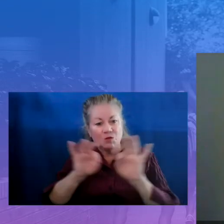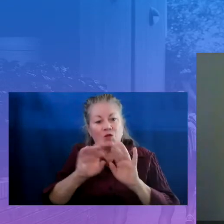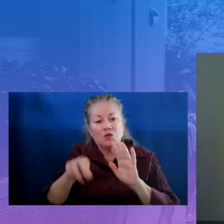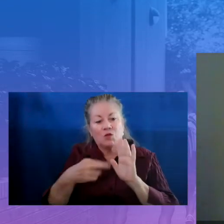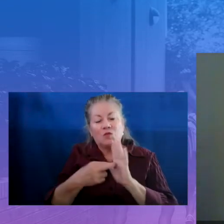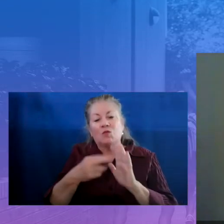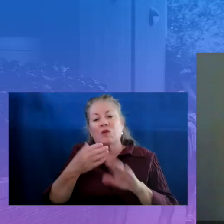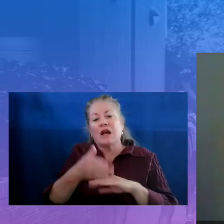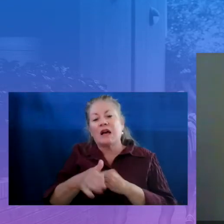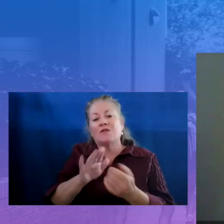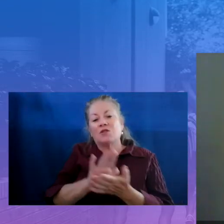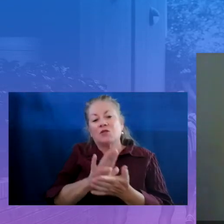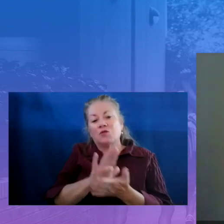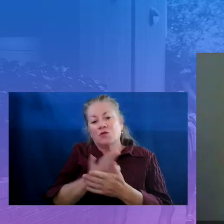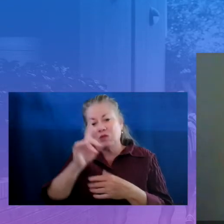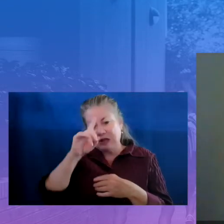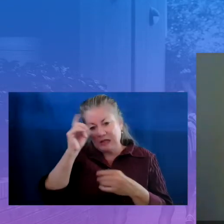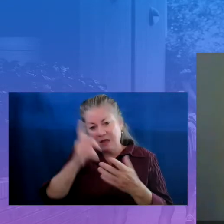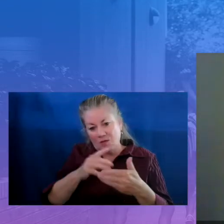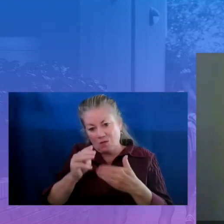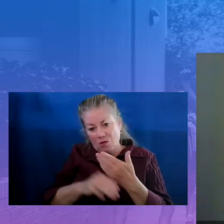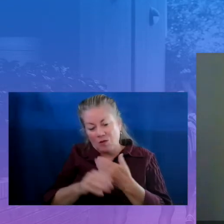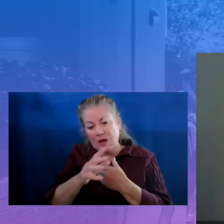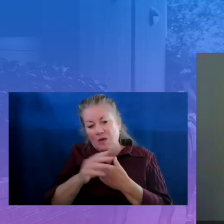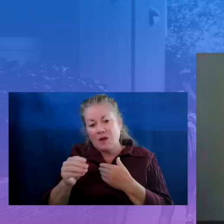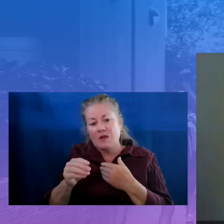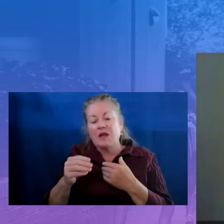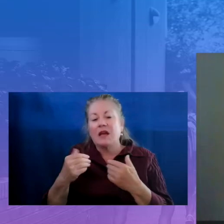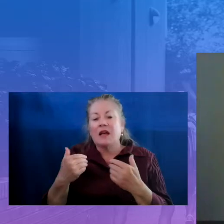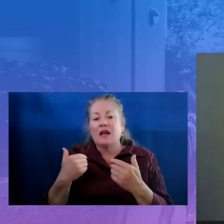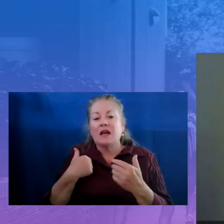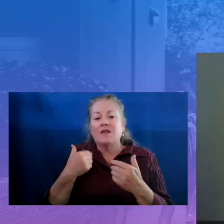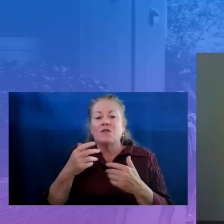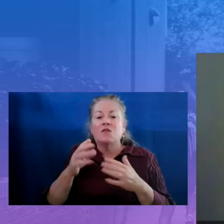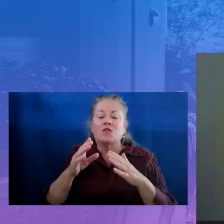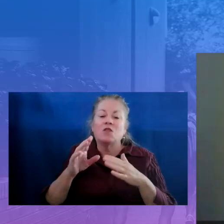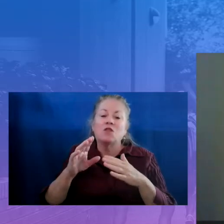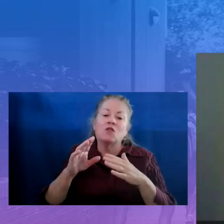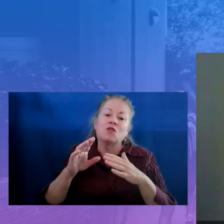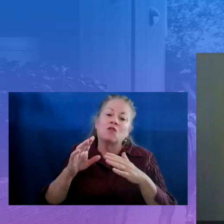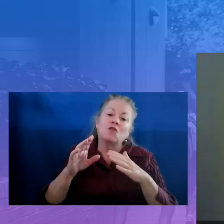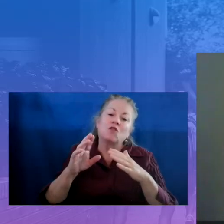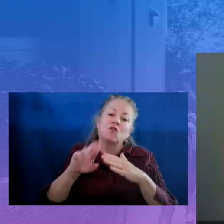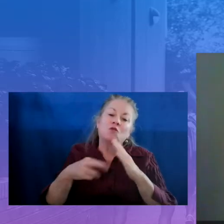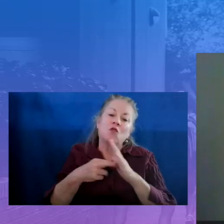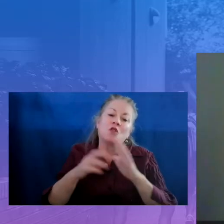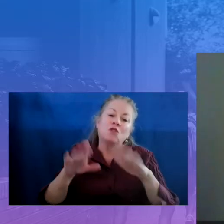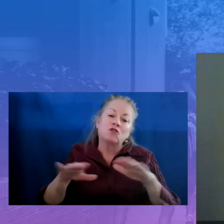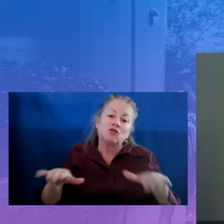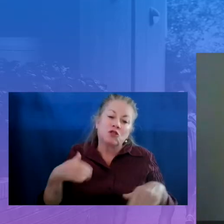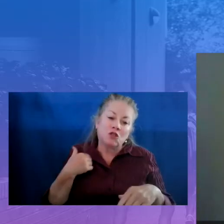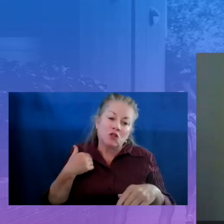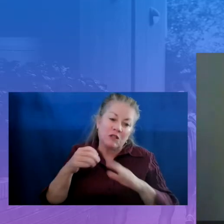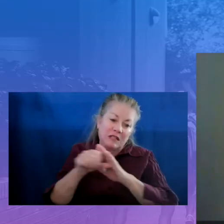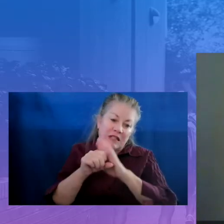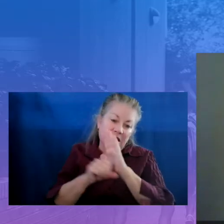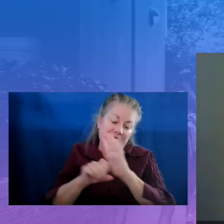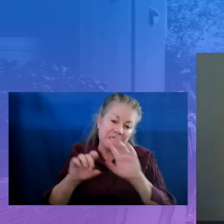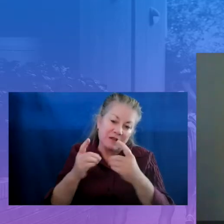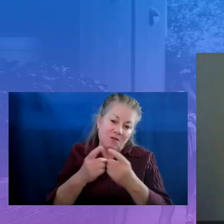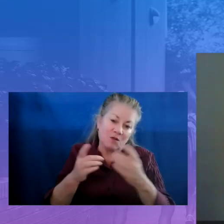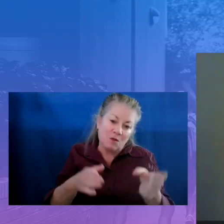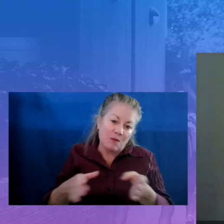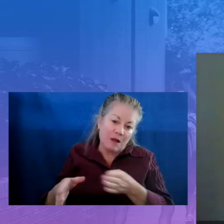programs and what they play in the lives of children and youth. As the State Department prepared to manage and coordinate